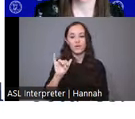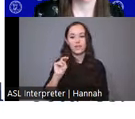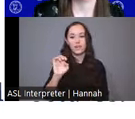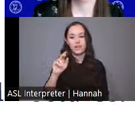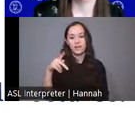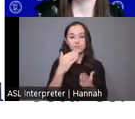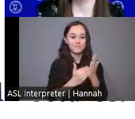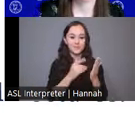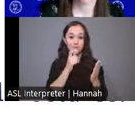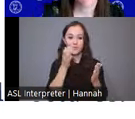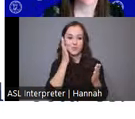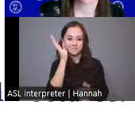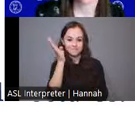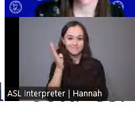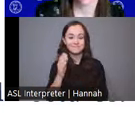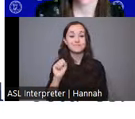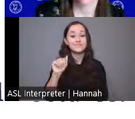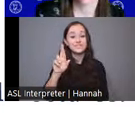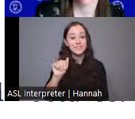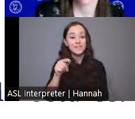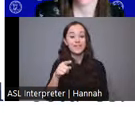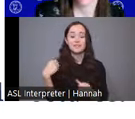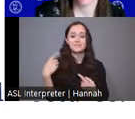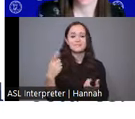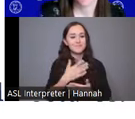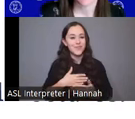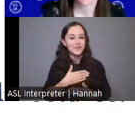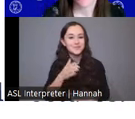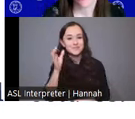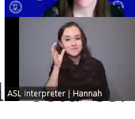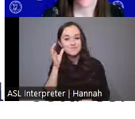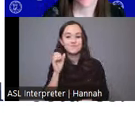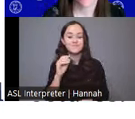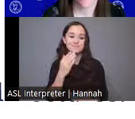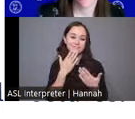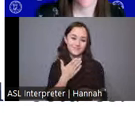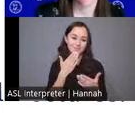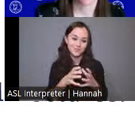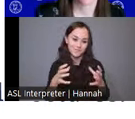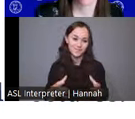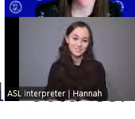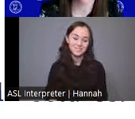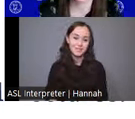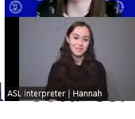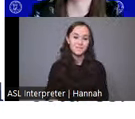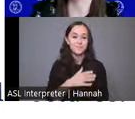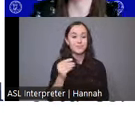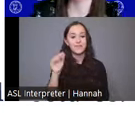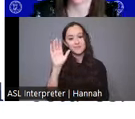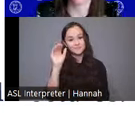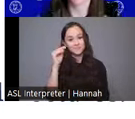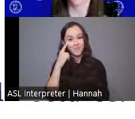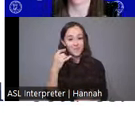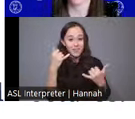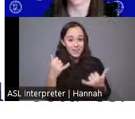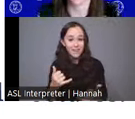And, yeah, Sarah, it's been such a pleasure. So thank you so much. And goodbye for now. And